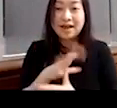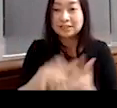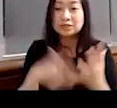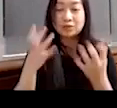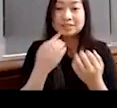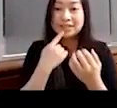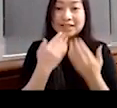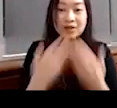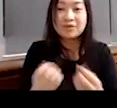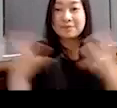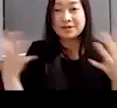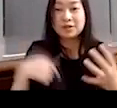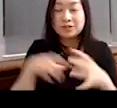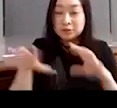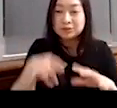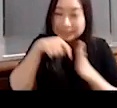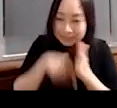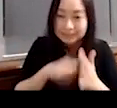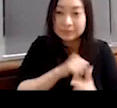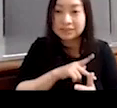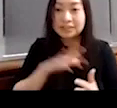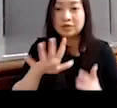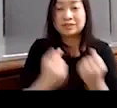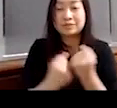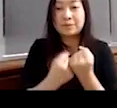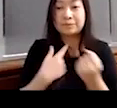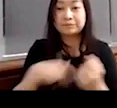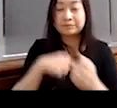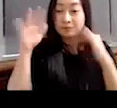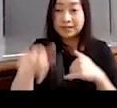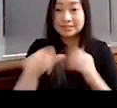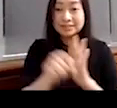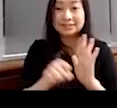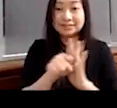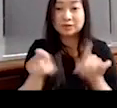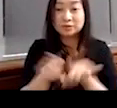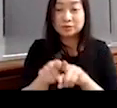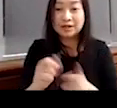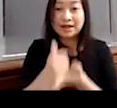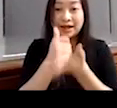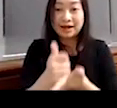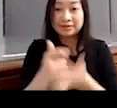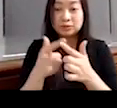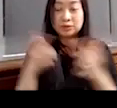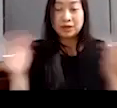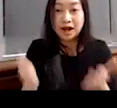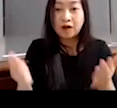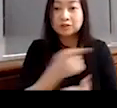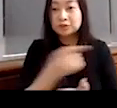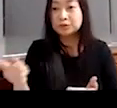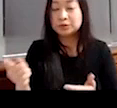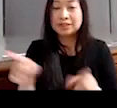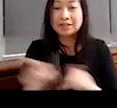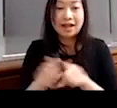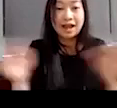say thank you very much. And we do deeply appreciate your support and we hope that this session has also helped to, uh, encourage you just as it